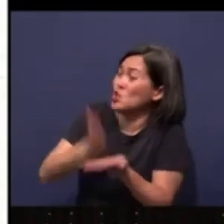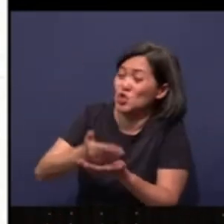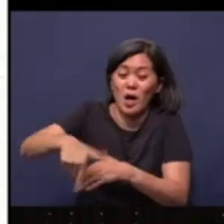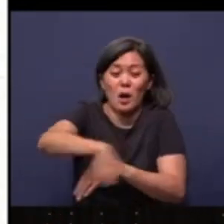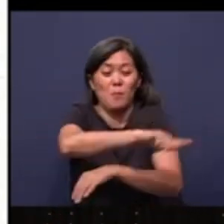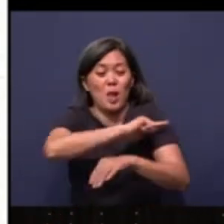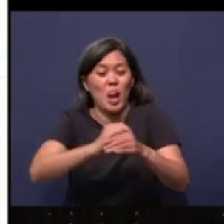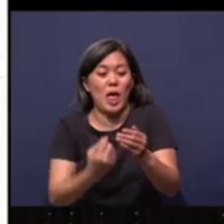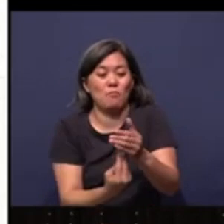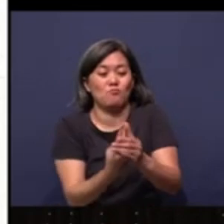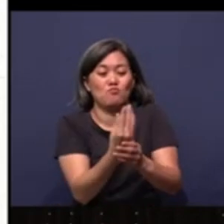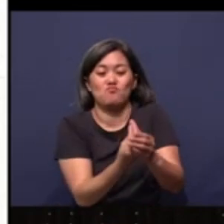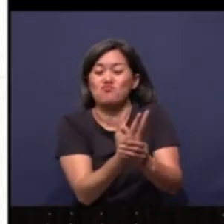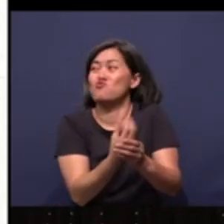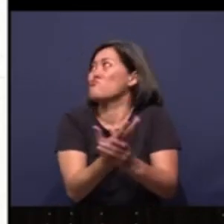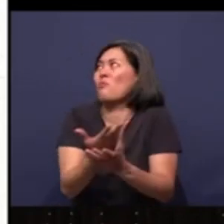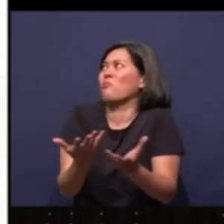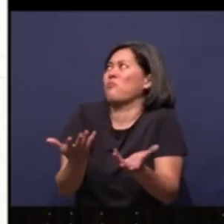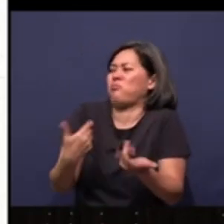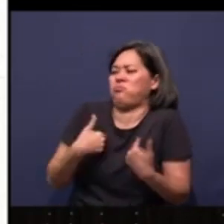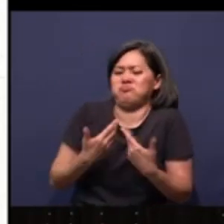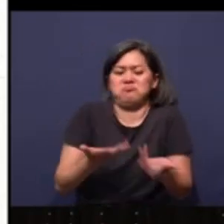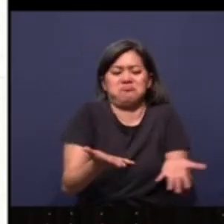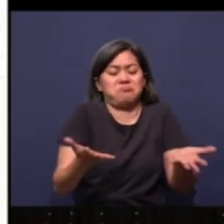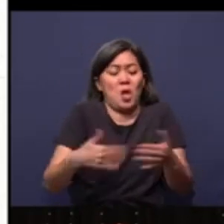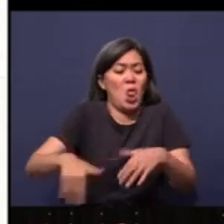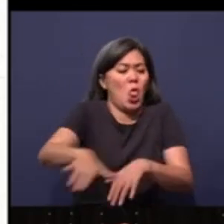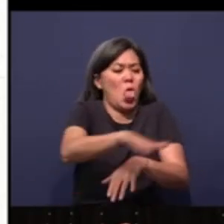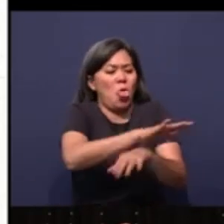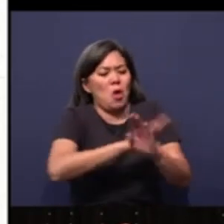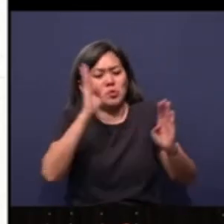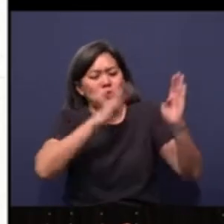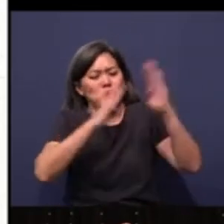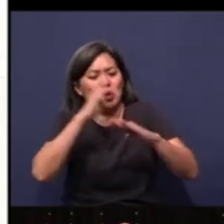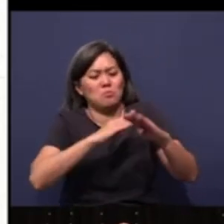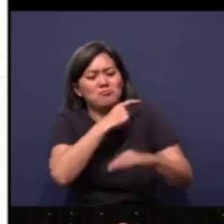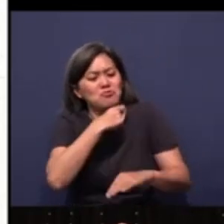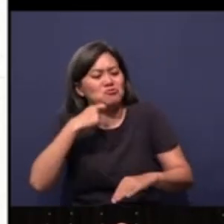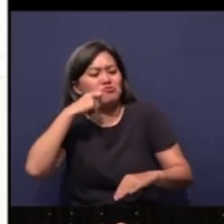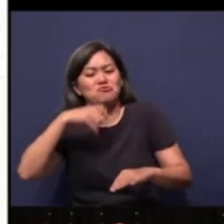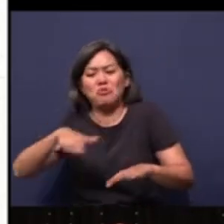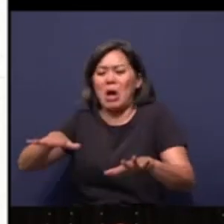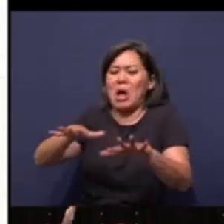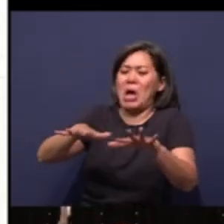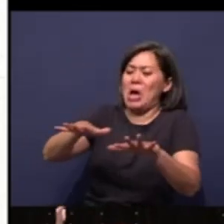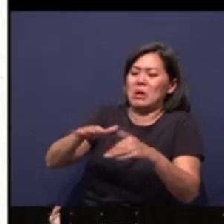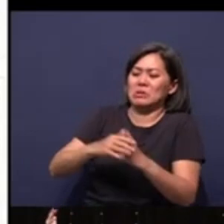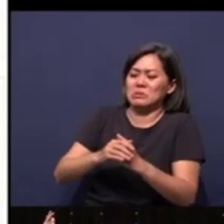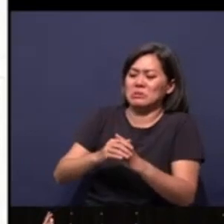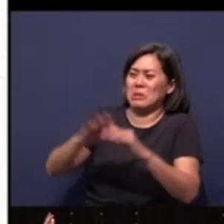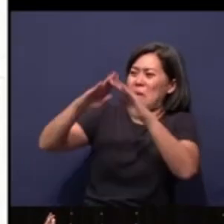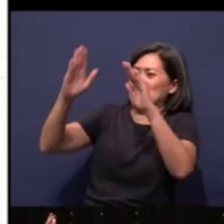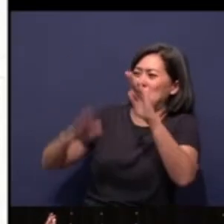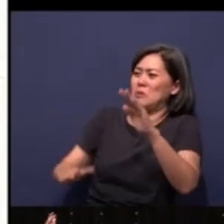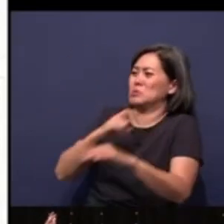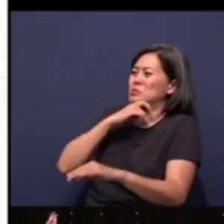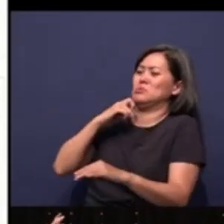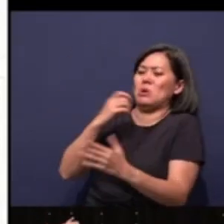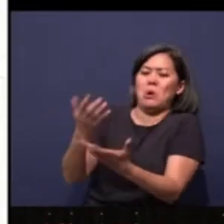from producing at all. I have the lands in trouble. There's droughts in the fields. There's drought in the mountains.